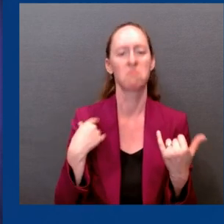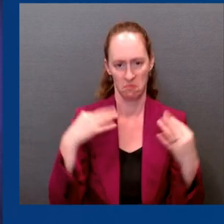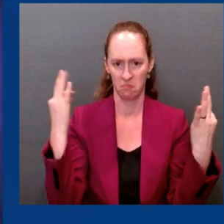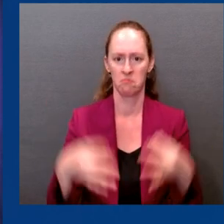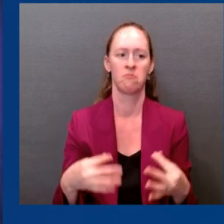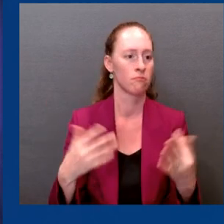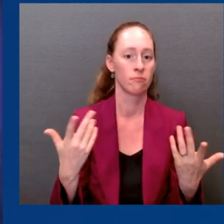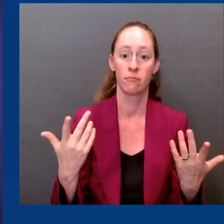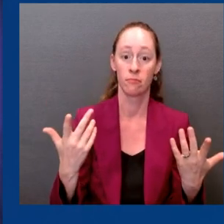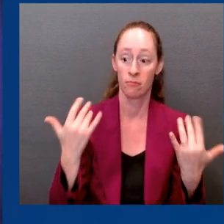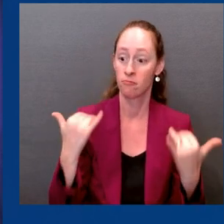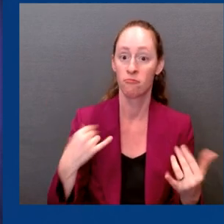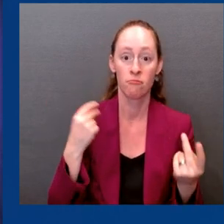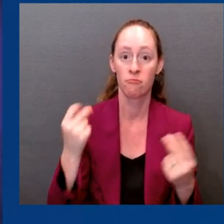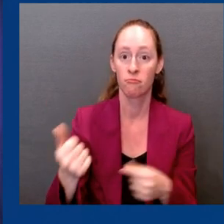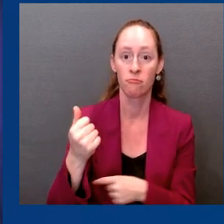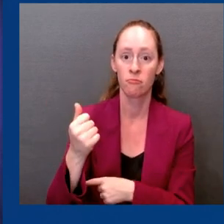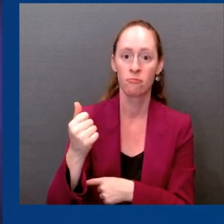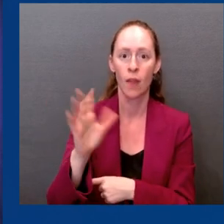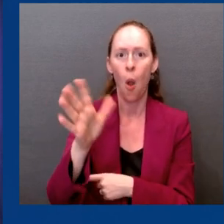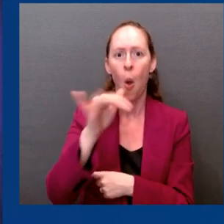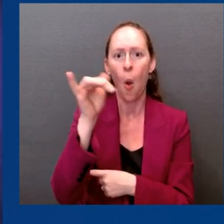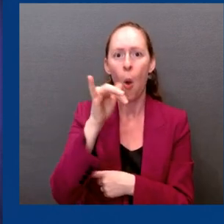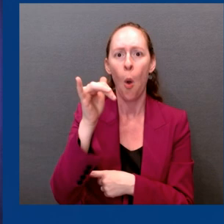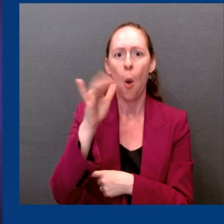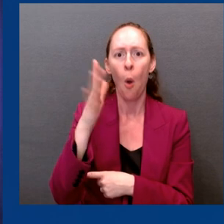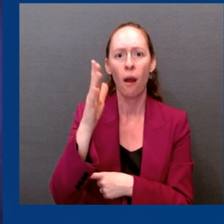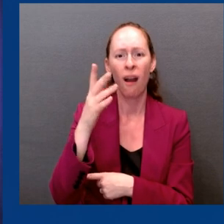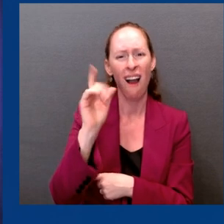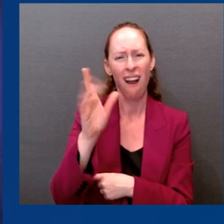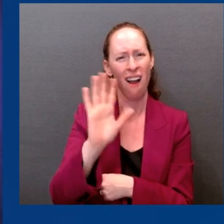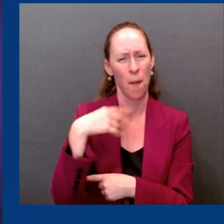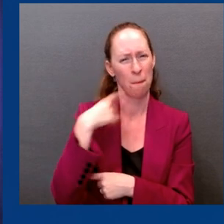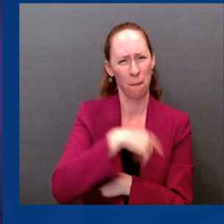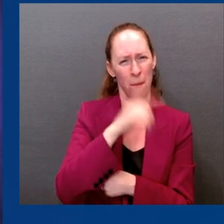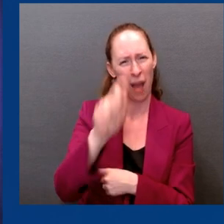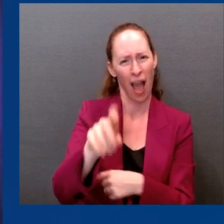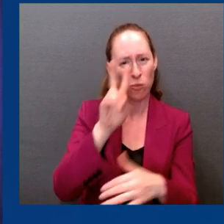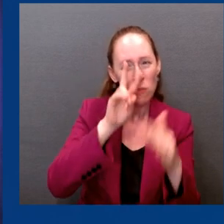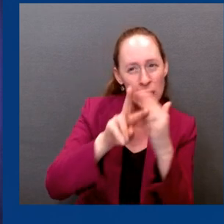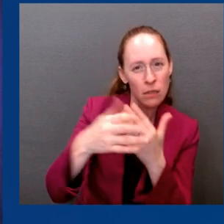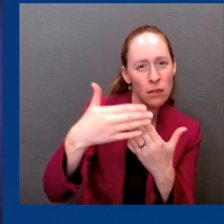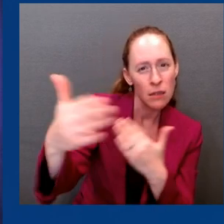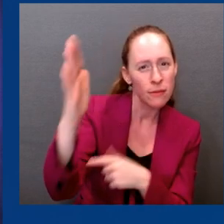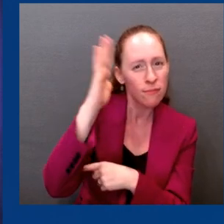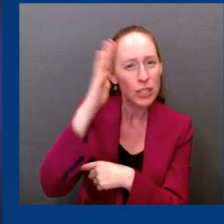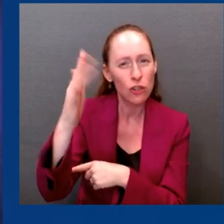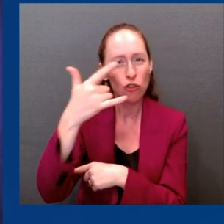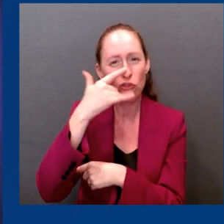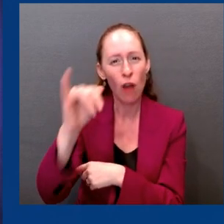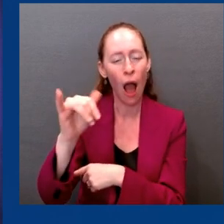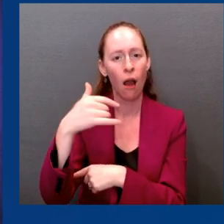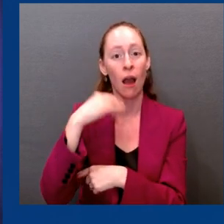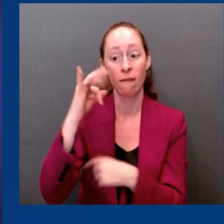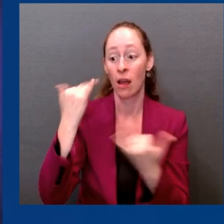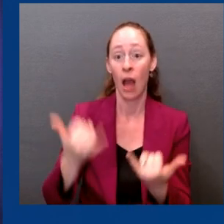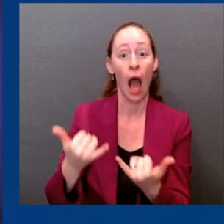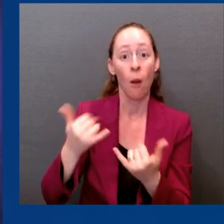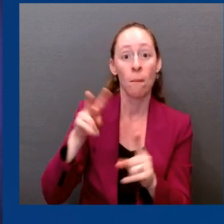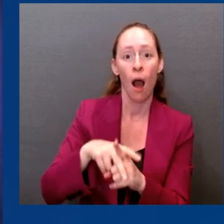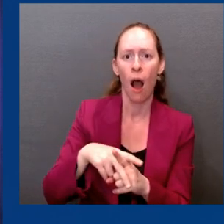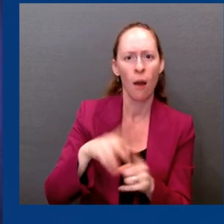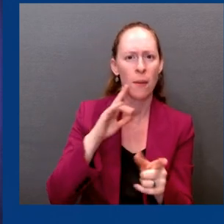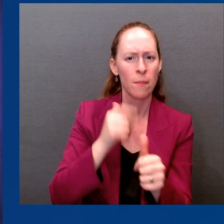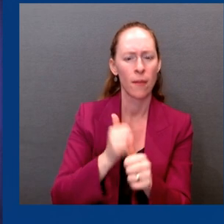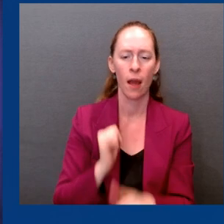the corner. And let me just add one last thing on this point. You know, one of the things that we learned, we've learned throughout the pandemic, we